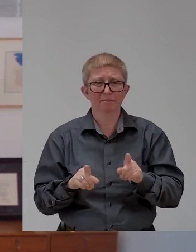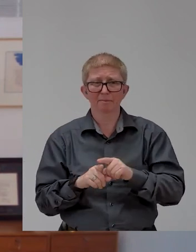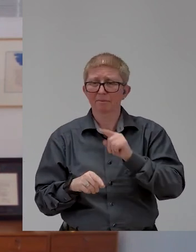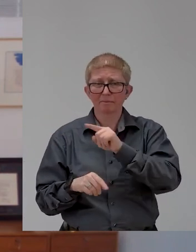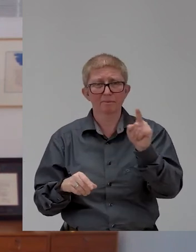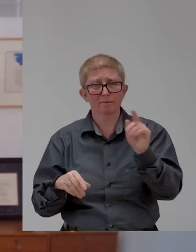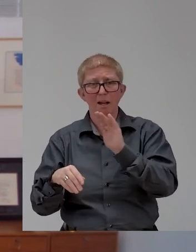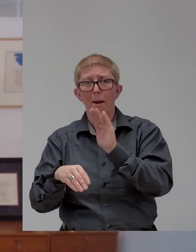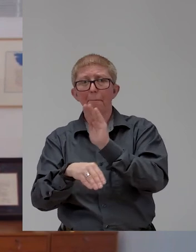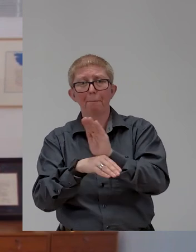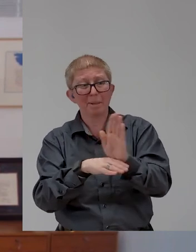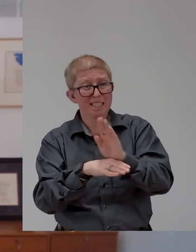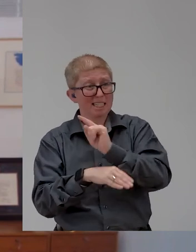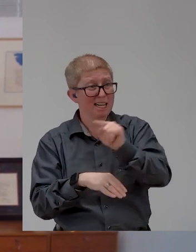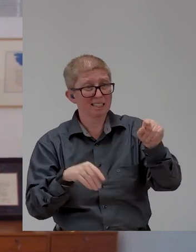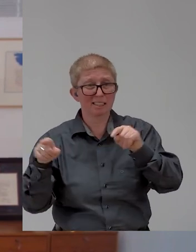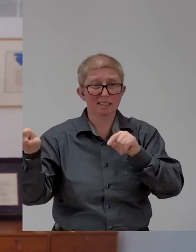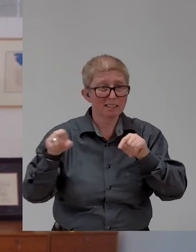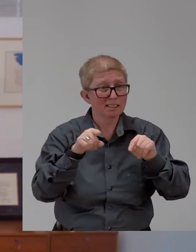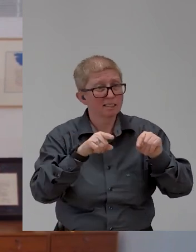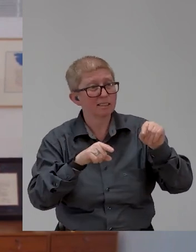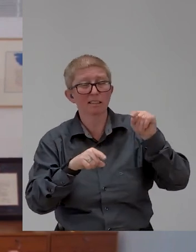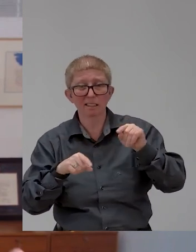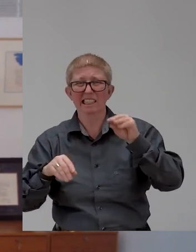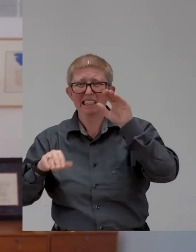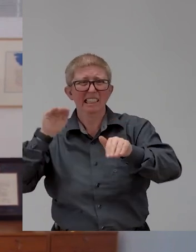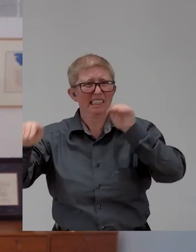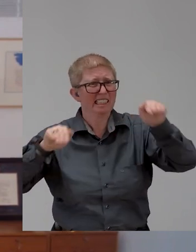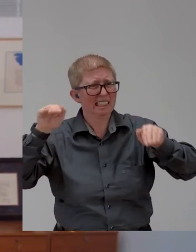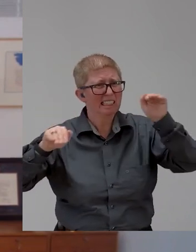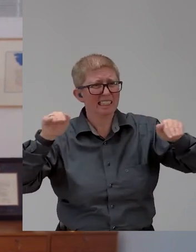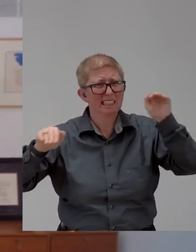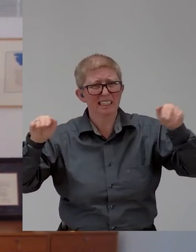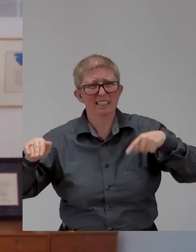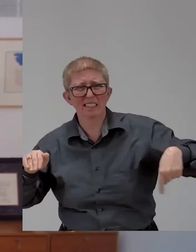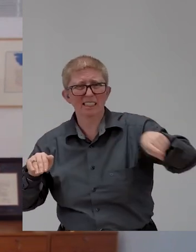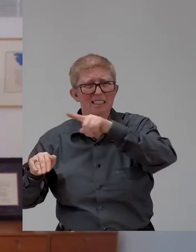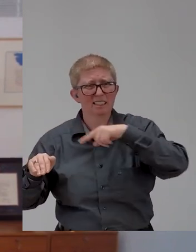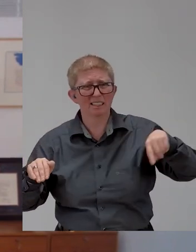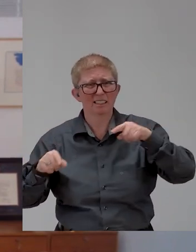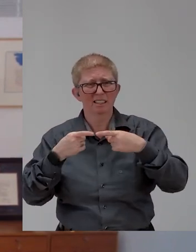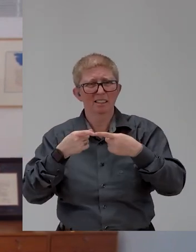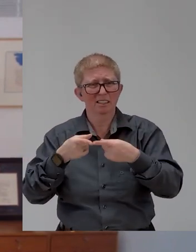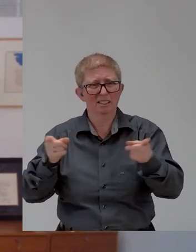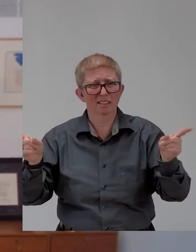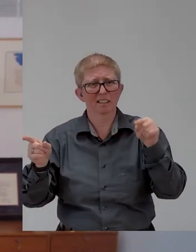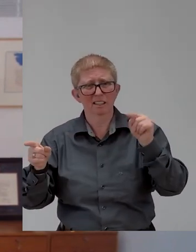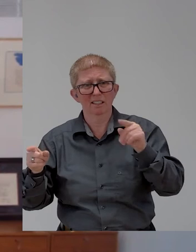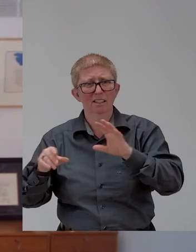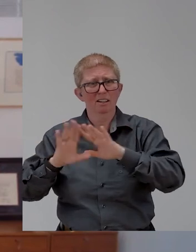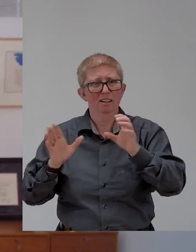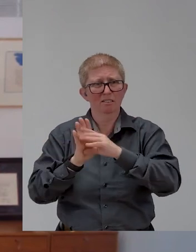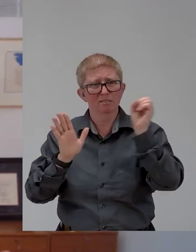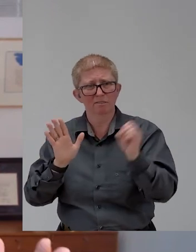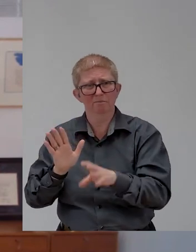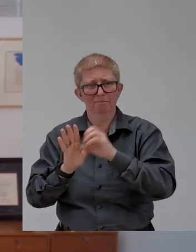boycotts and public pressures. We need to get it out there more. And think about it. For most of us at this conference, we're familiar with the core issues.